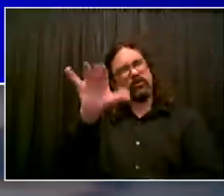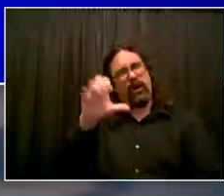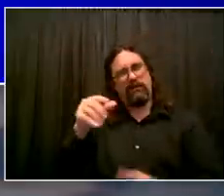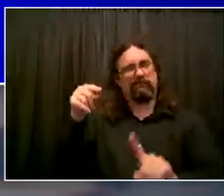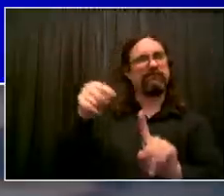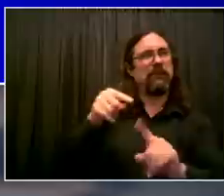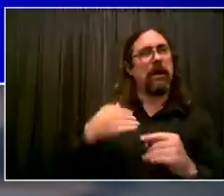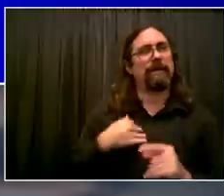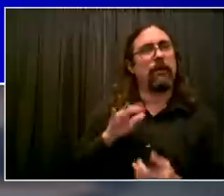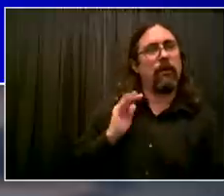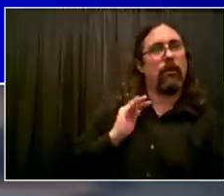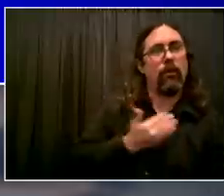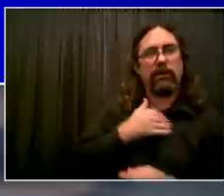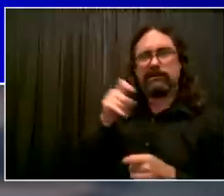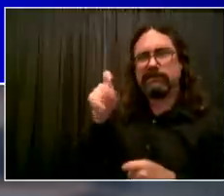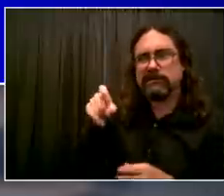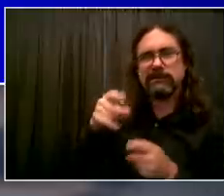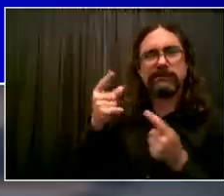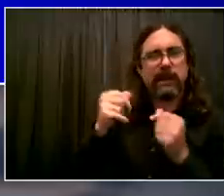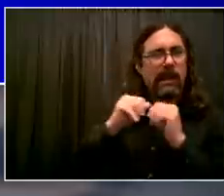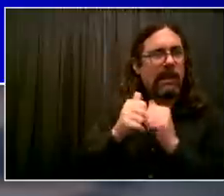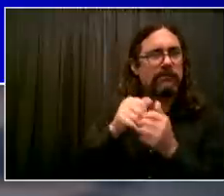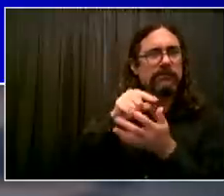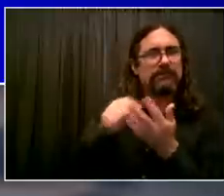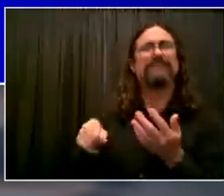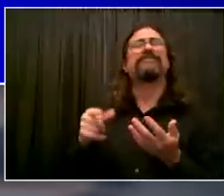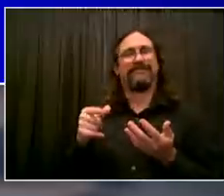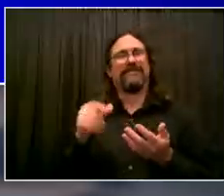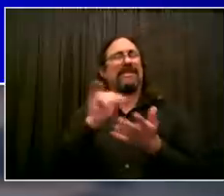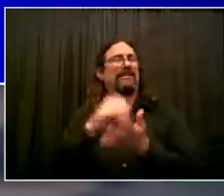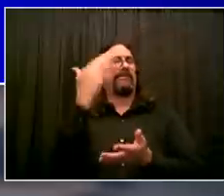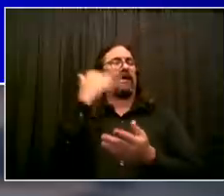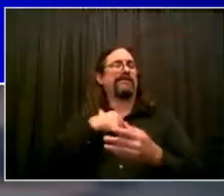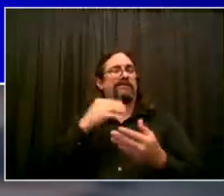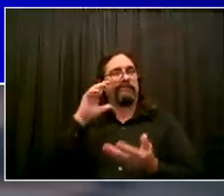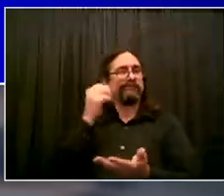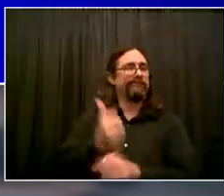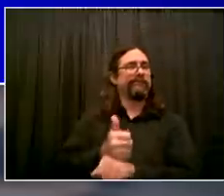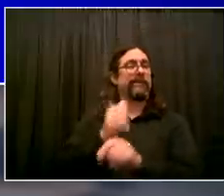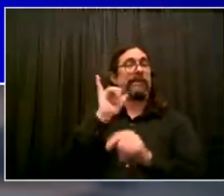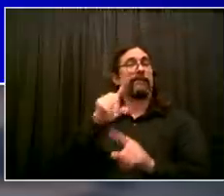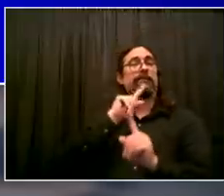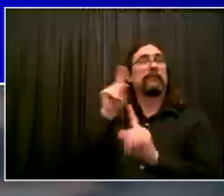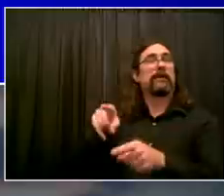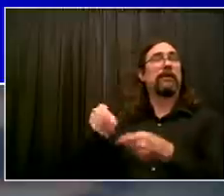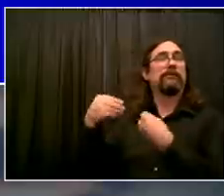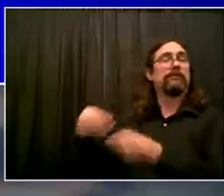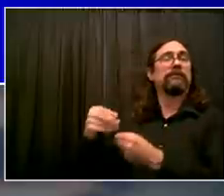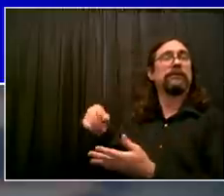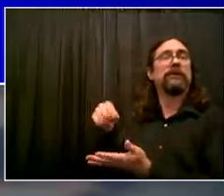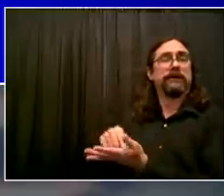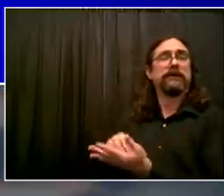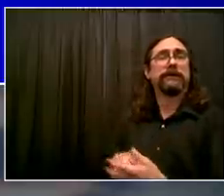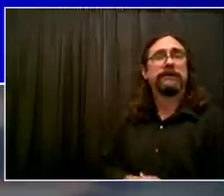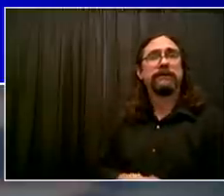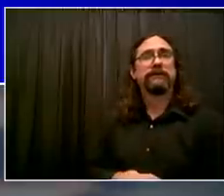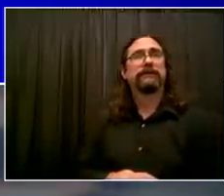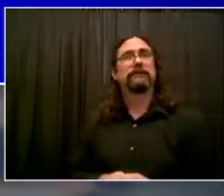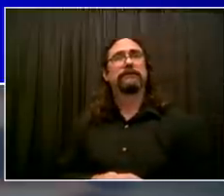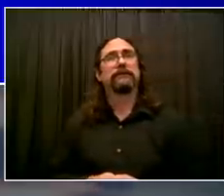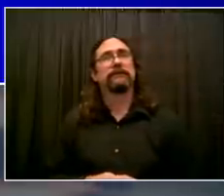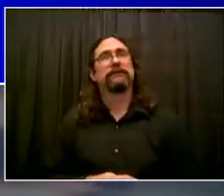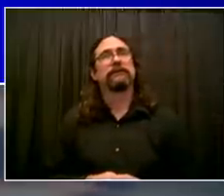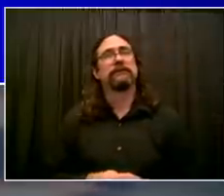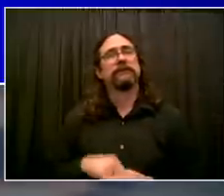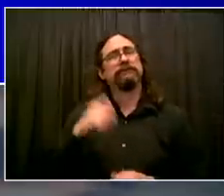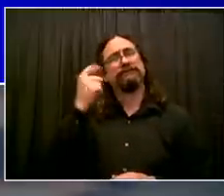Appreciate the federal government. I think they need to make a lot more investment. This is something Senator Schumer has talked about. A lot more investment in the modeling